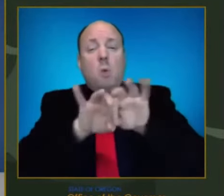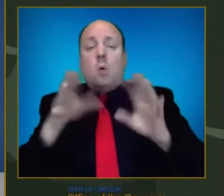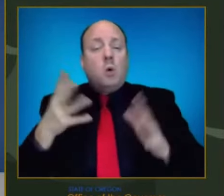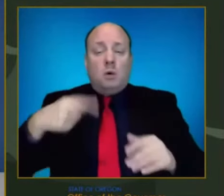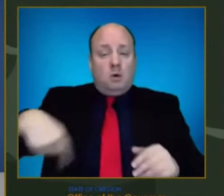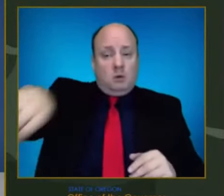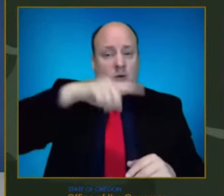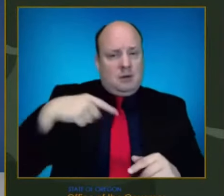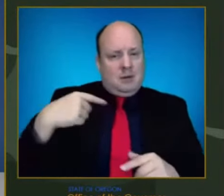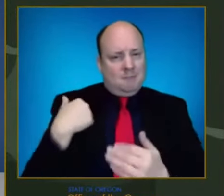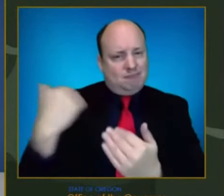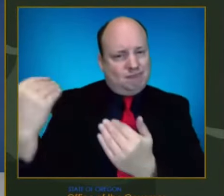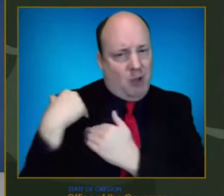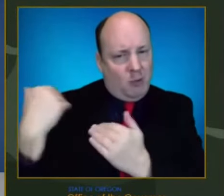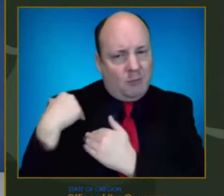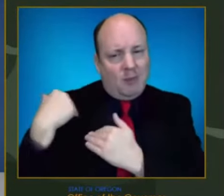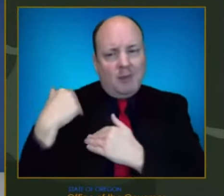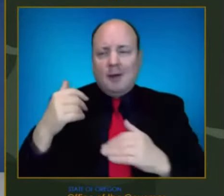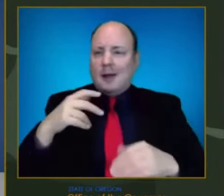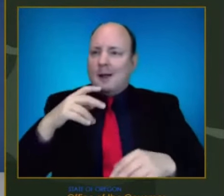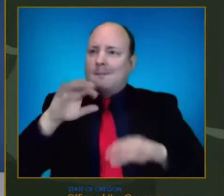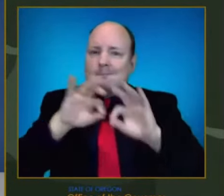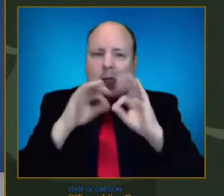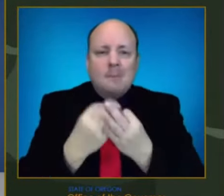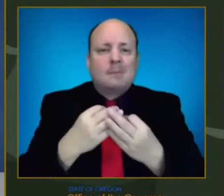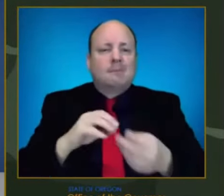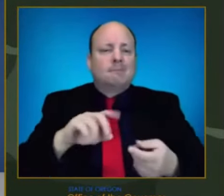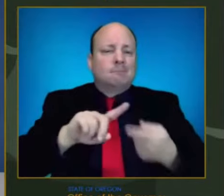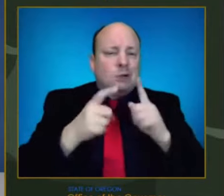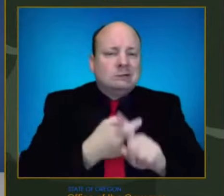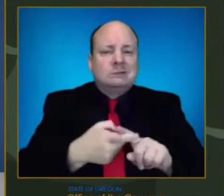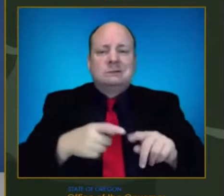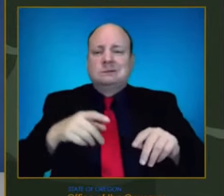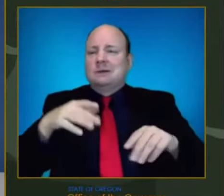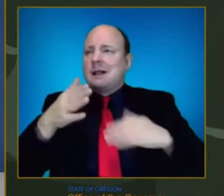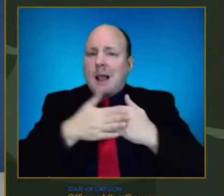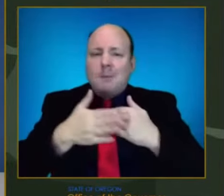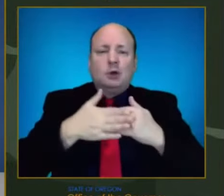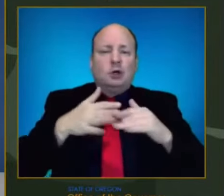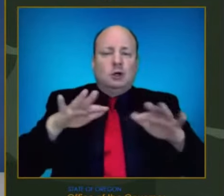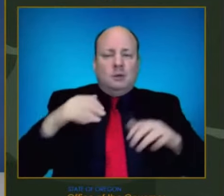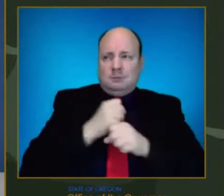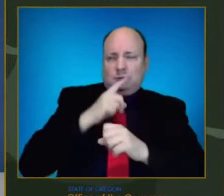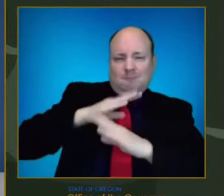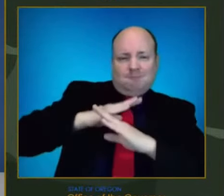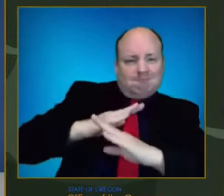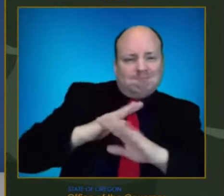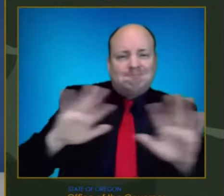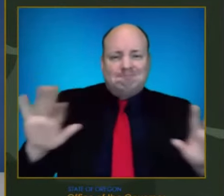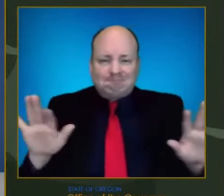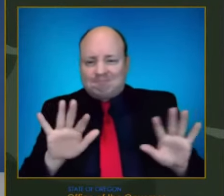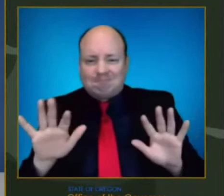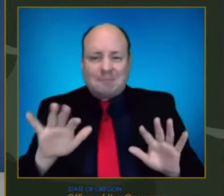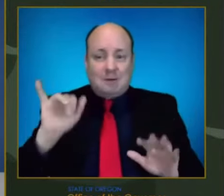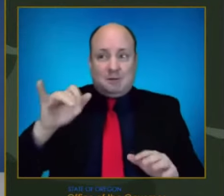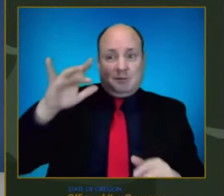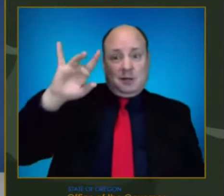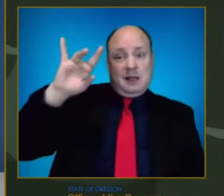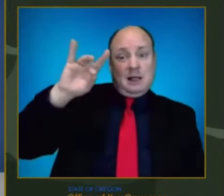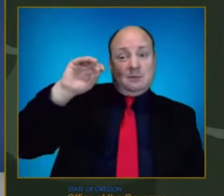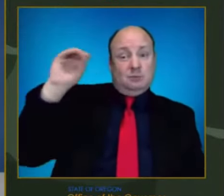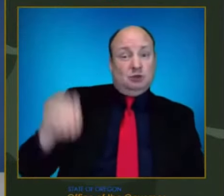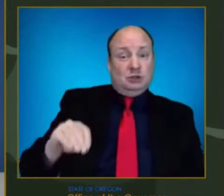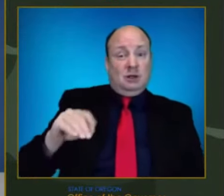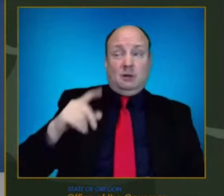family and neighbors throughout the pandemic. More than eight in 10 Oregon adults are vaccinated. Research shows that Oregonians wear